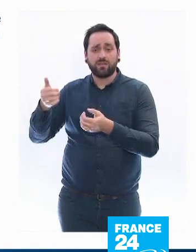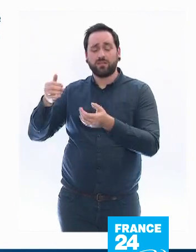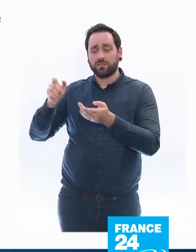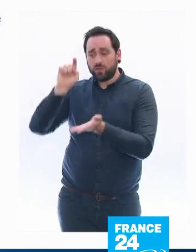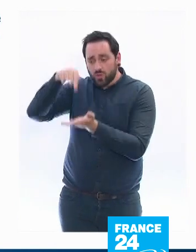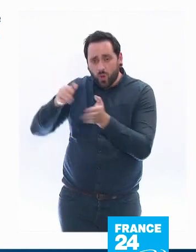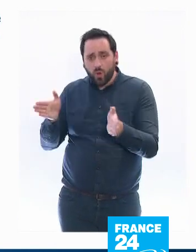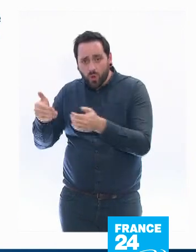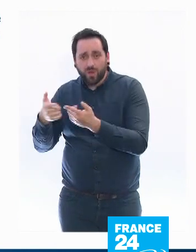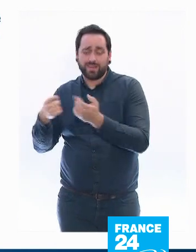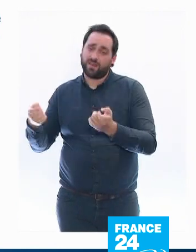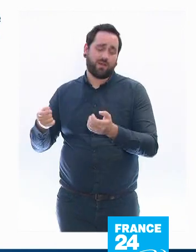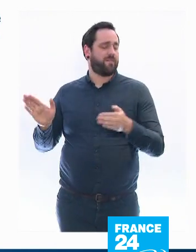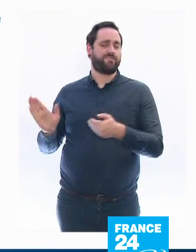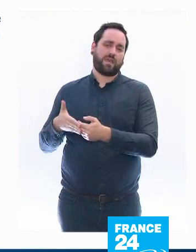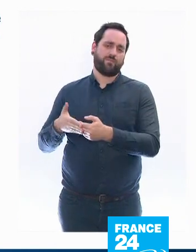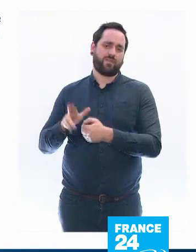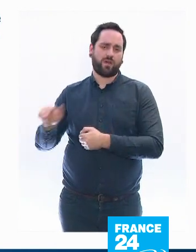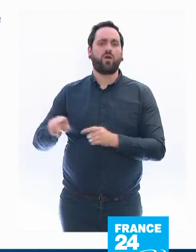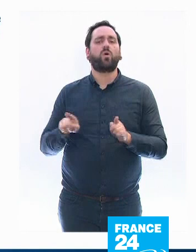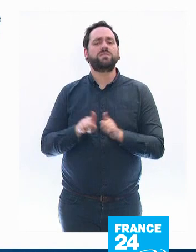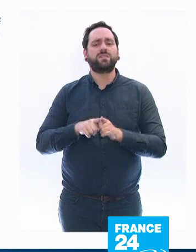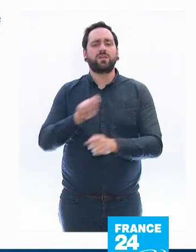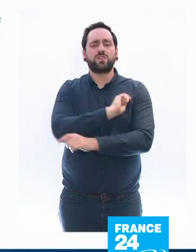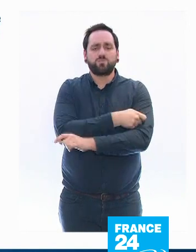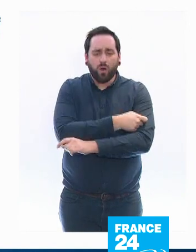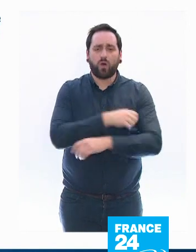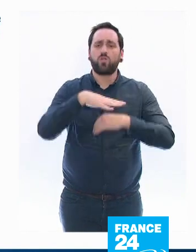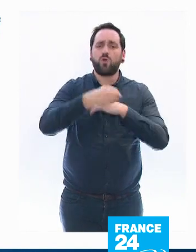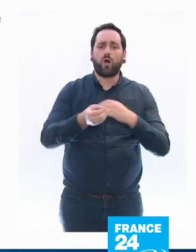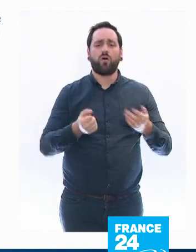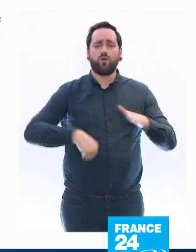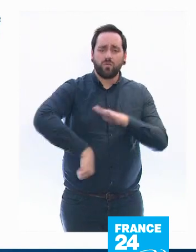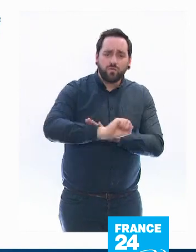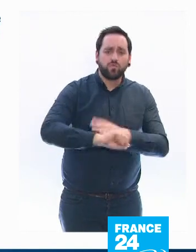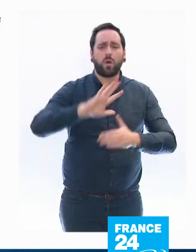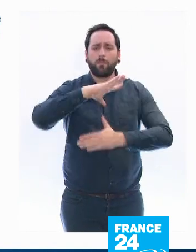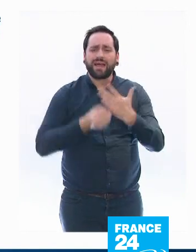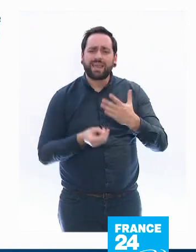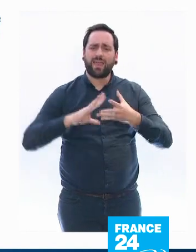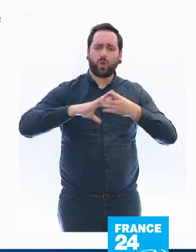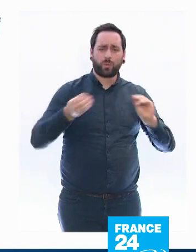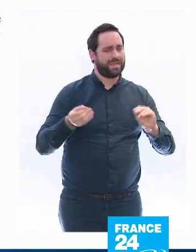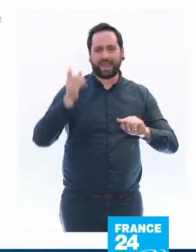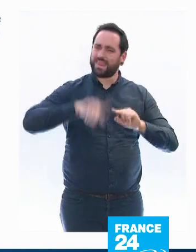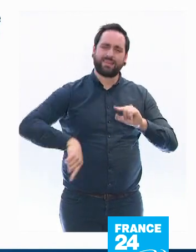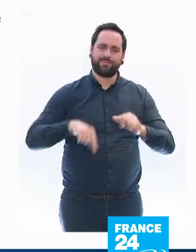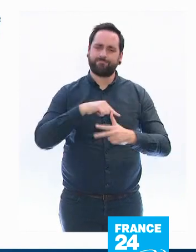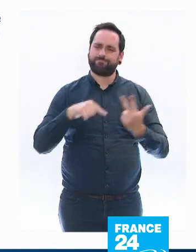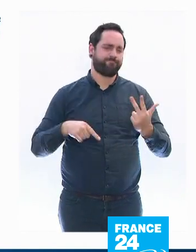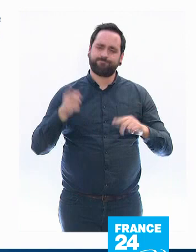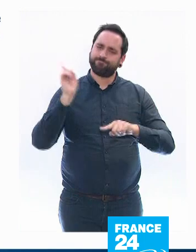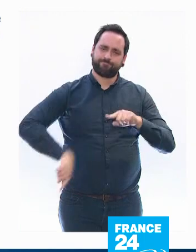On the other hand, unlike in spring, parks, public gardens, forests and